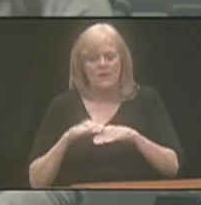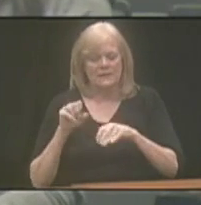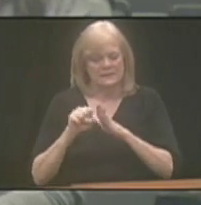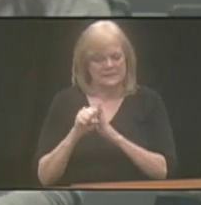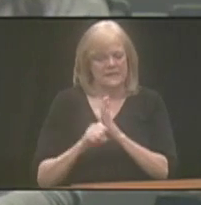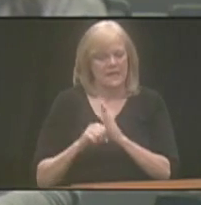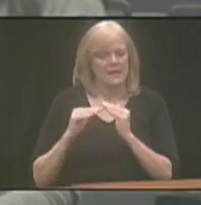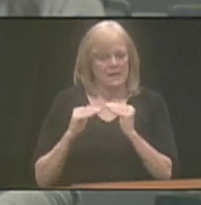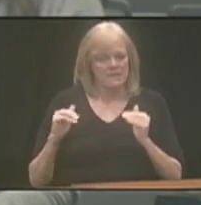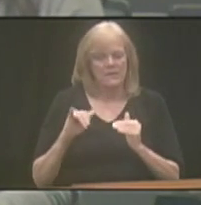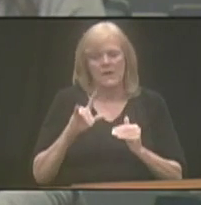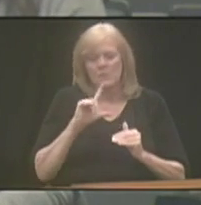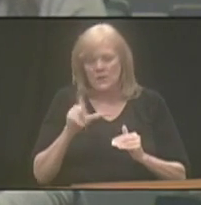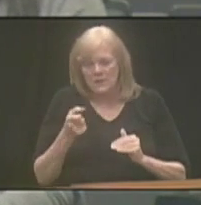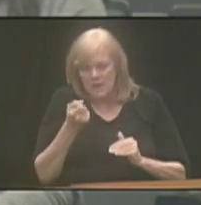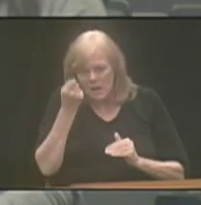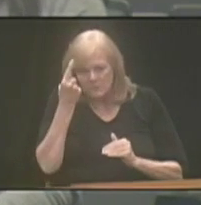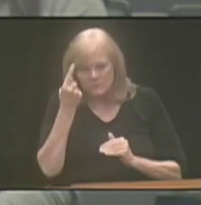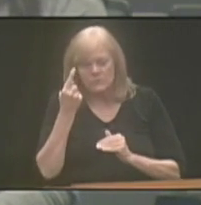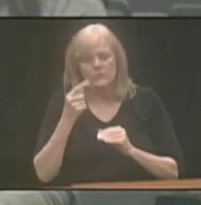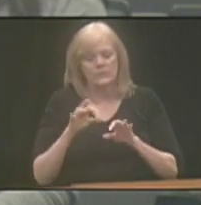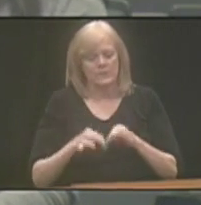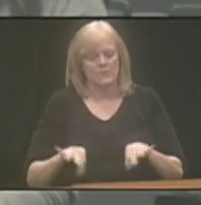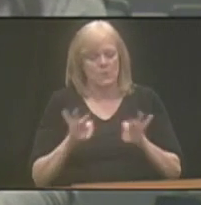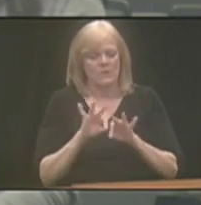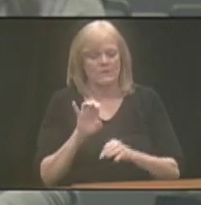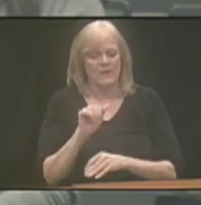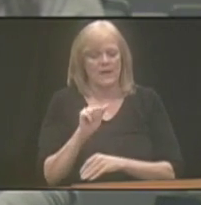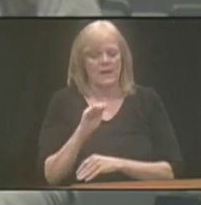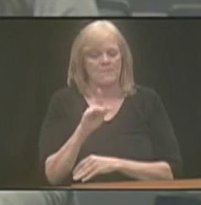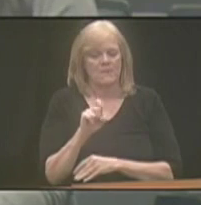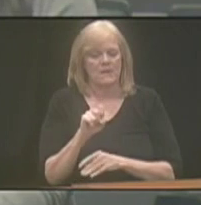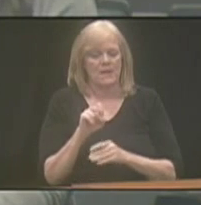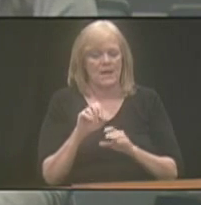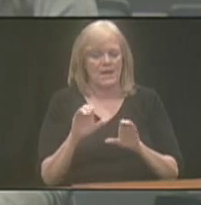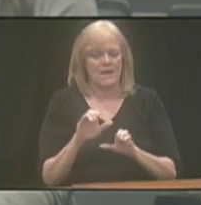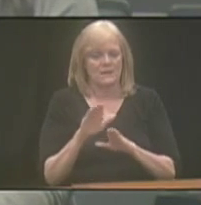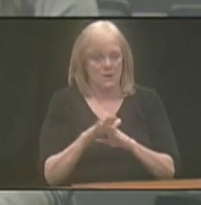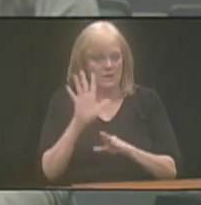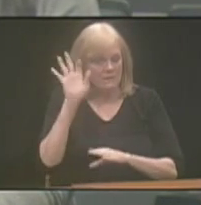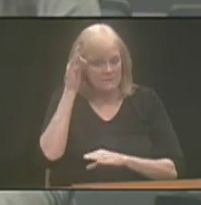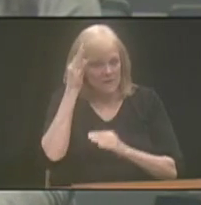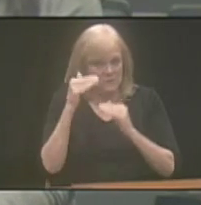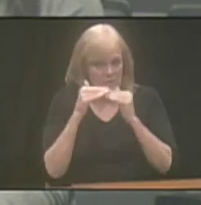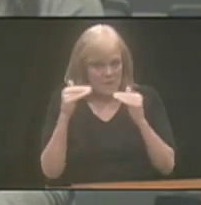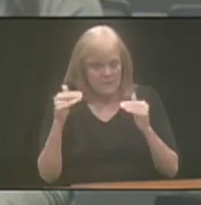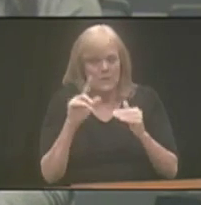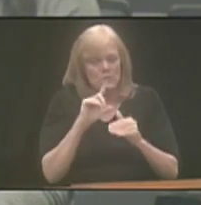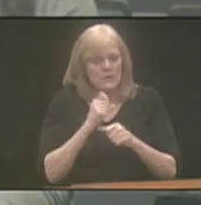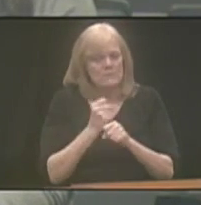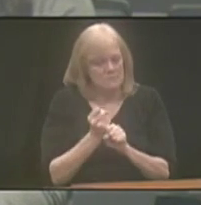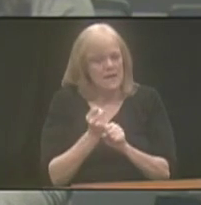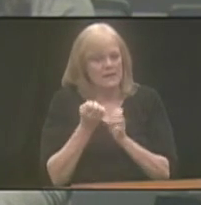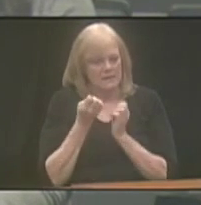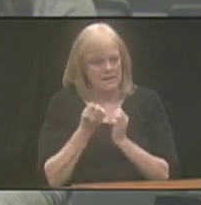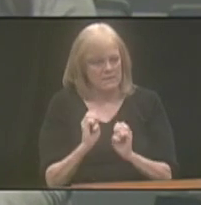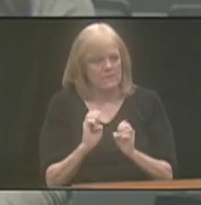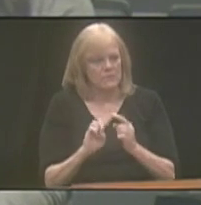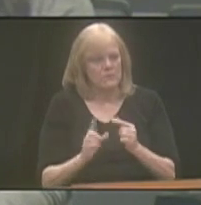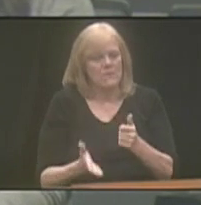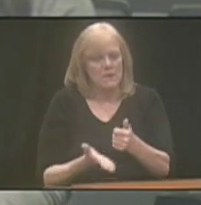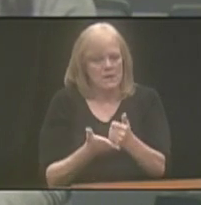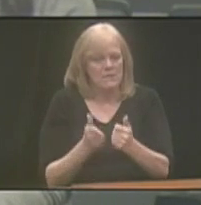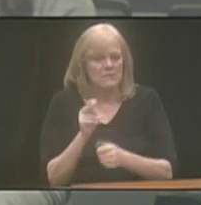that really understood the importance of the ABLE Act on a federal level and really made a concerted effort to